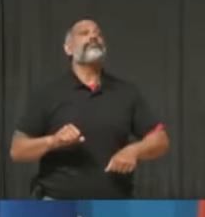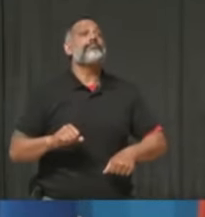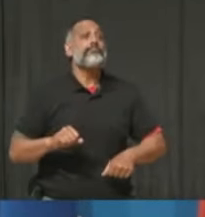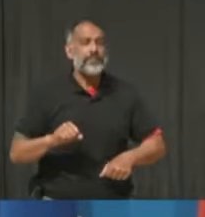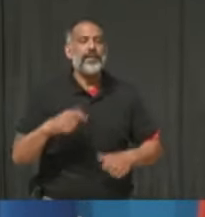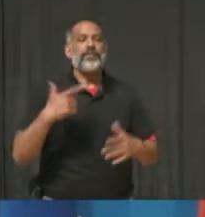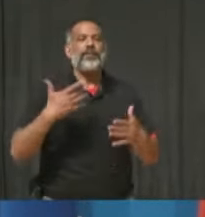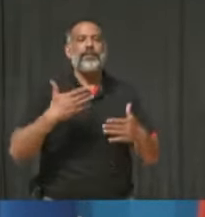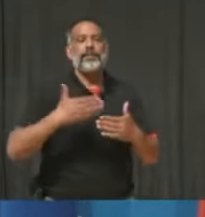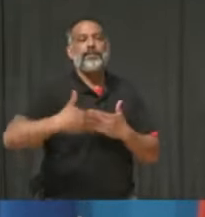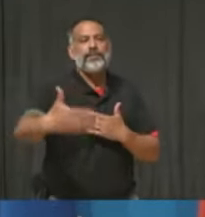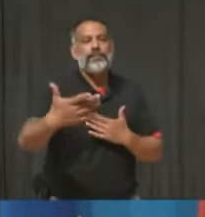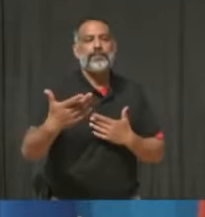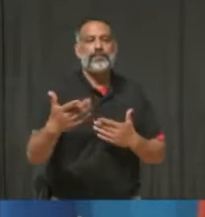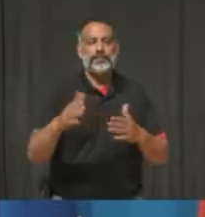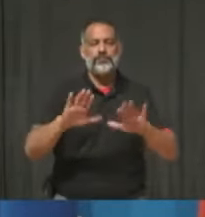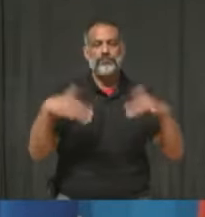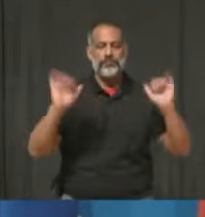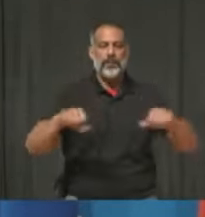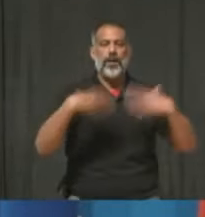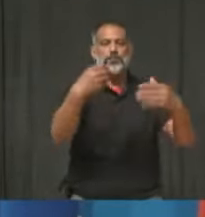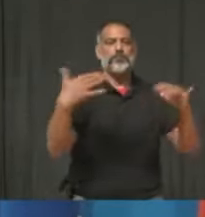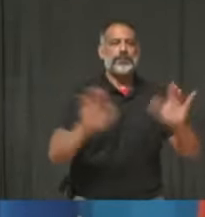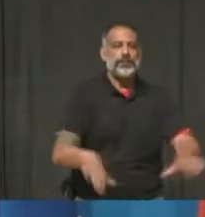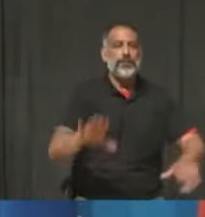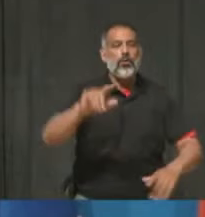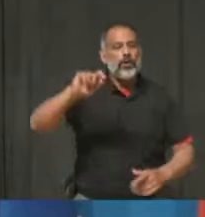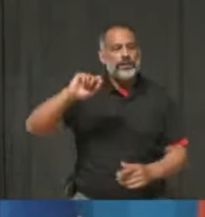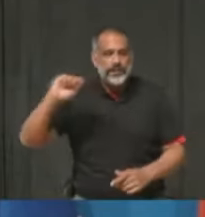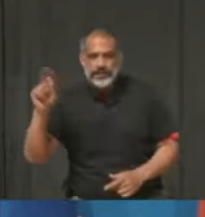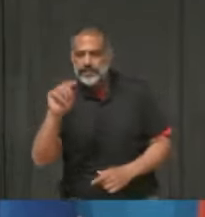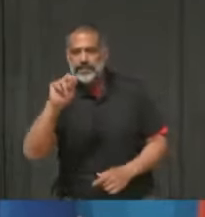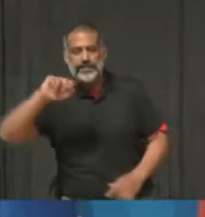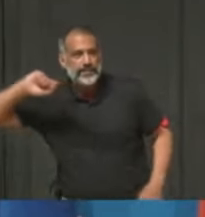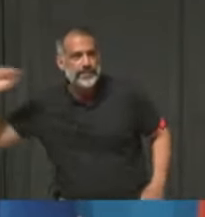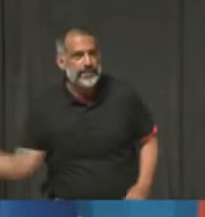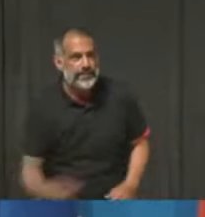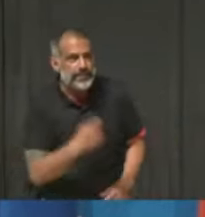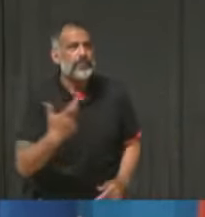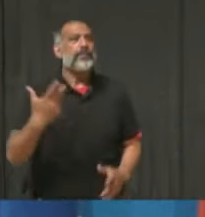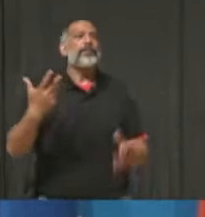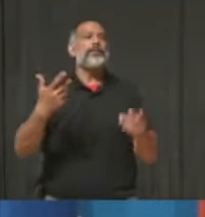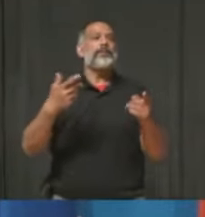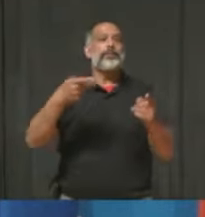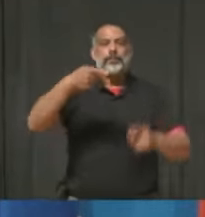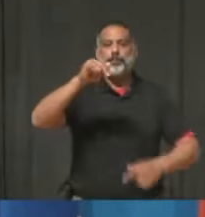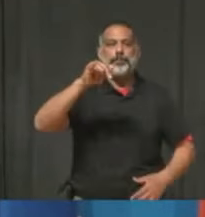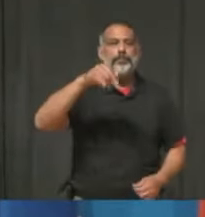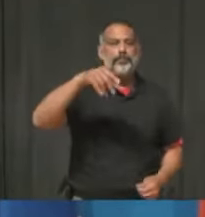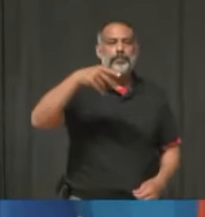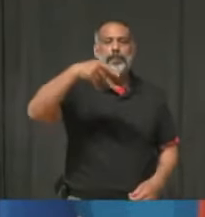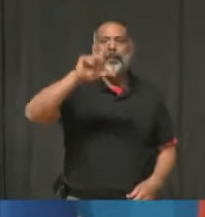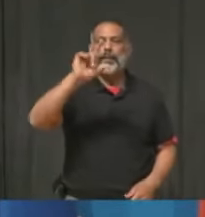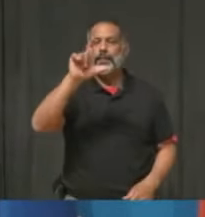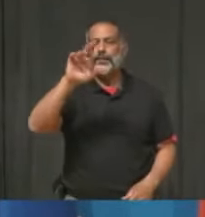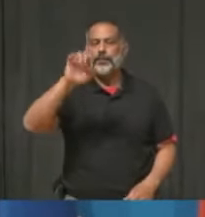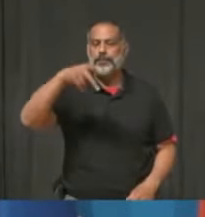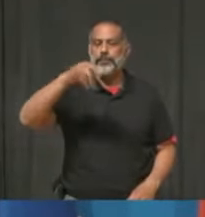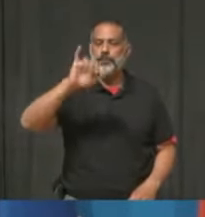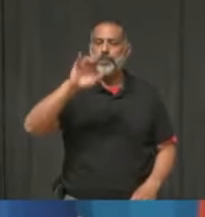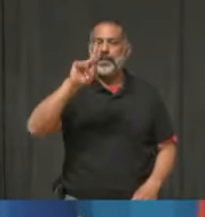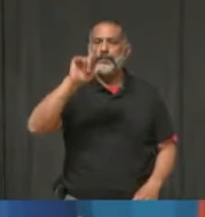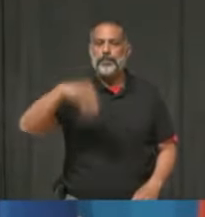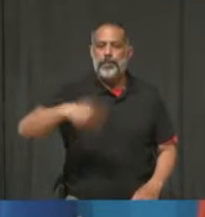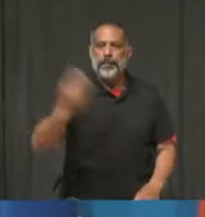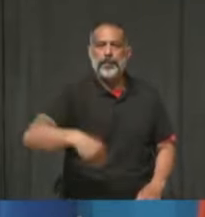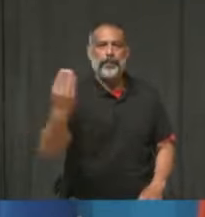our children and our adults playing tennis and pickleball and soccer and baseball and basketball along with